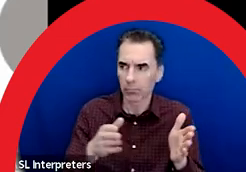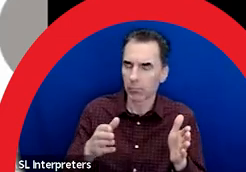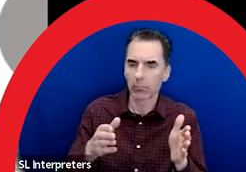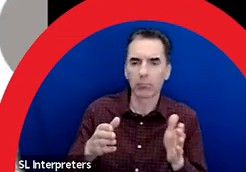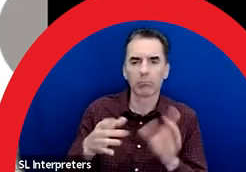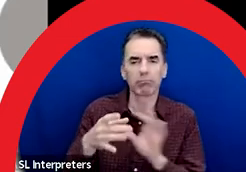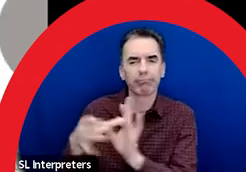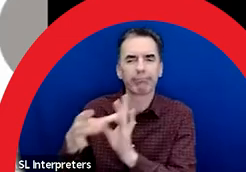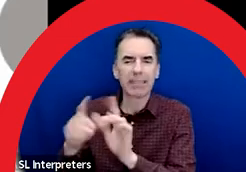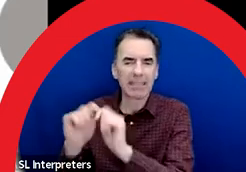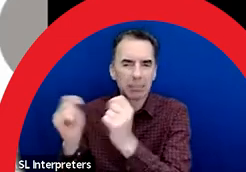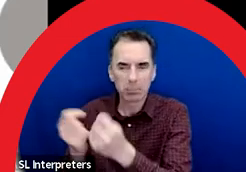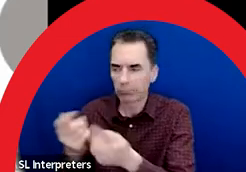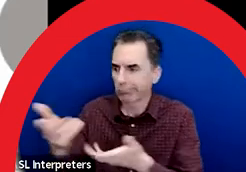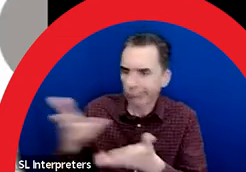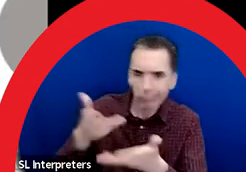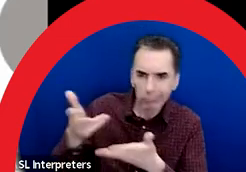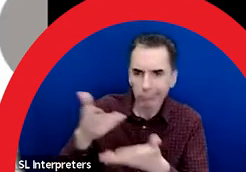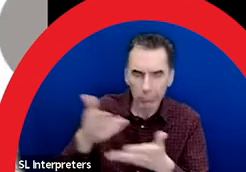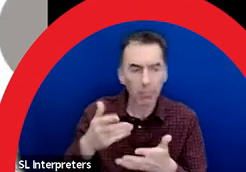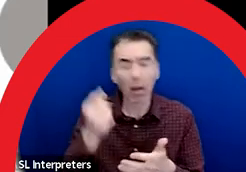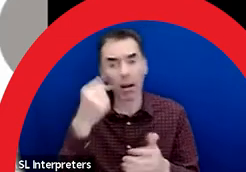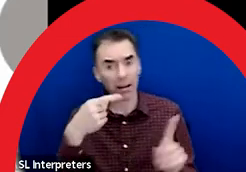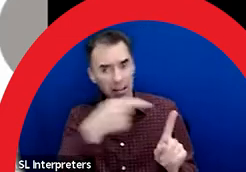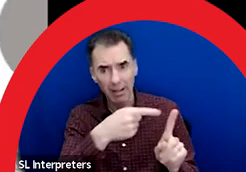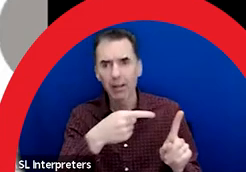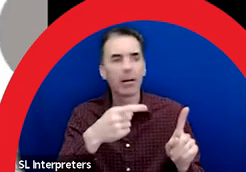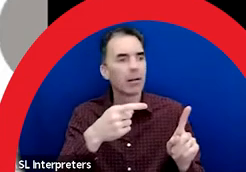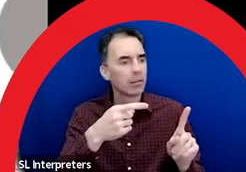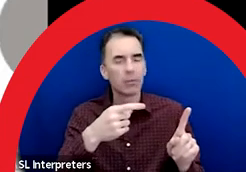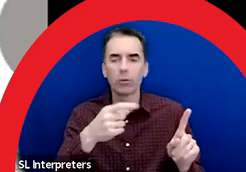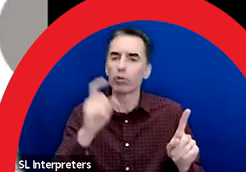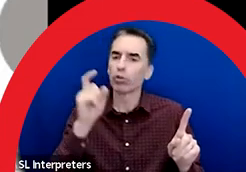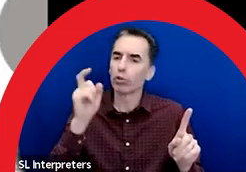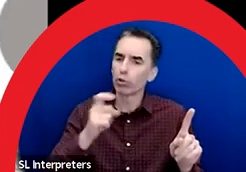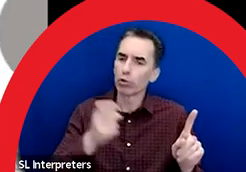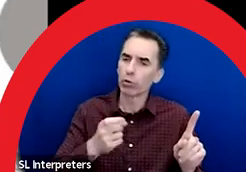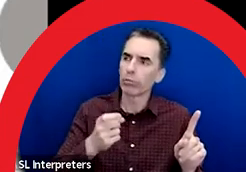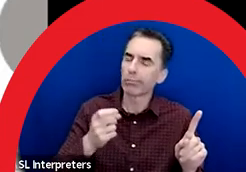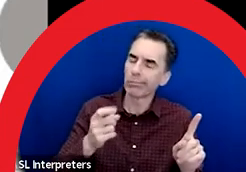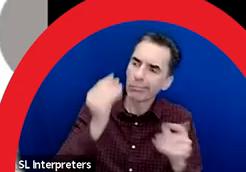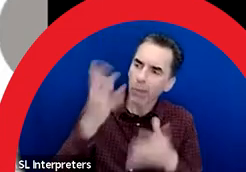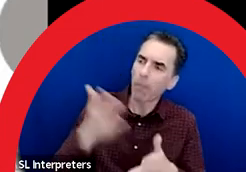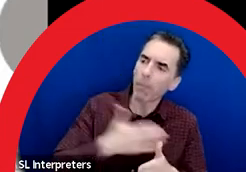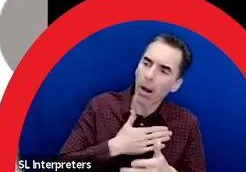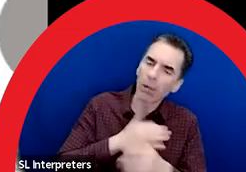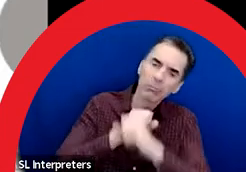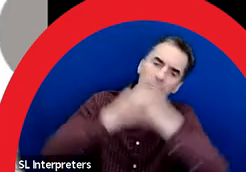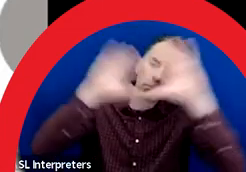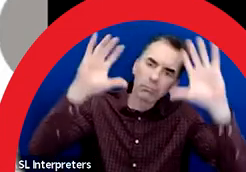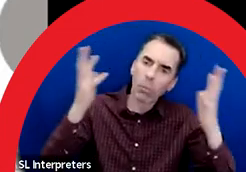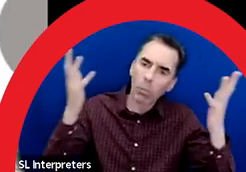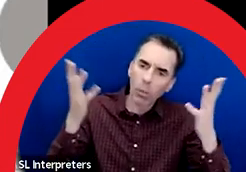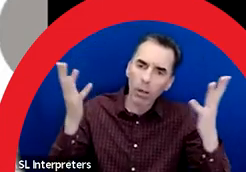plan should relate to their artistic approach generally as an artist. Then the artist will share their mural concept